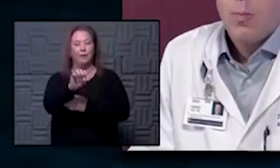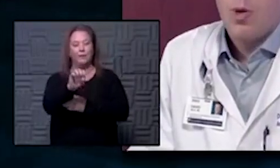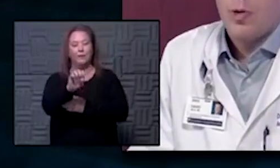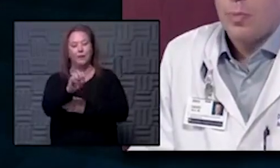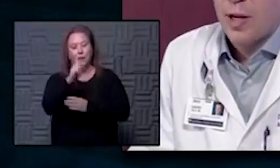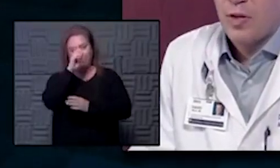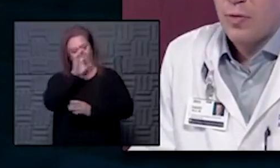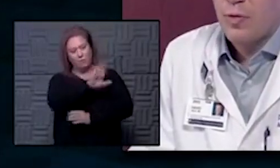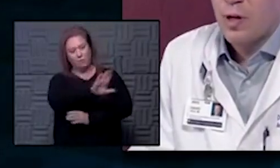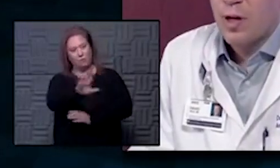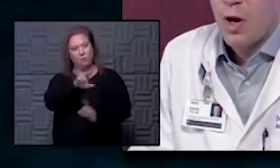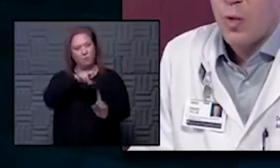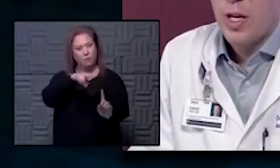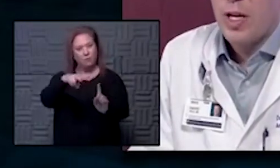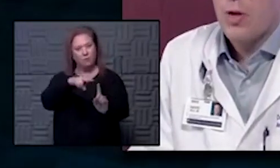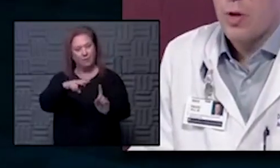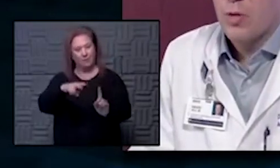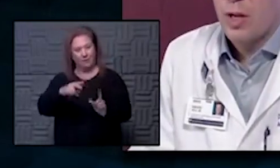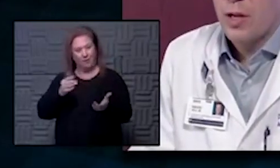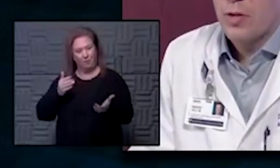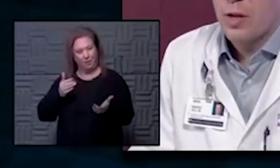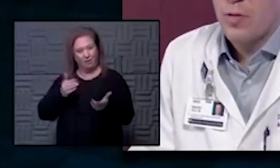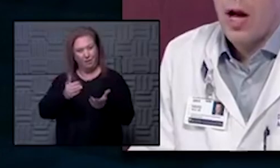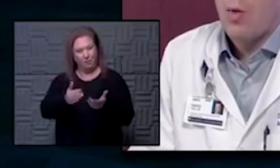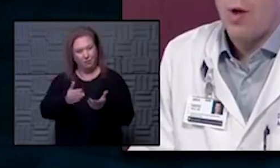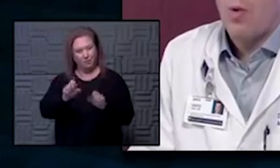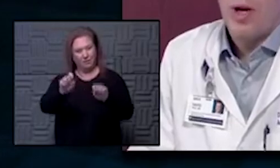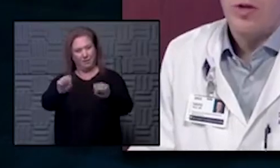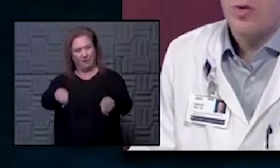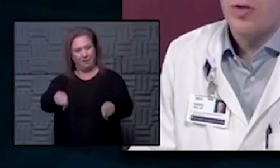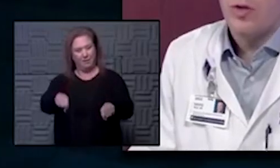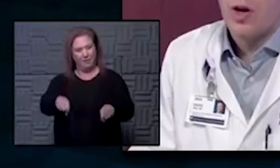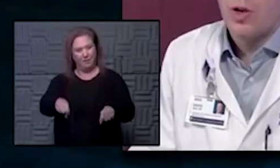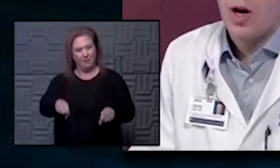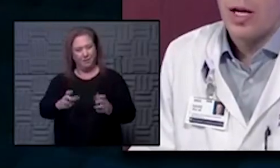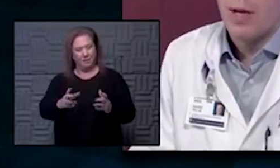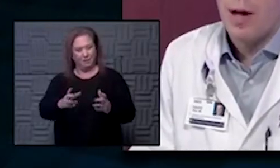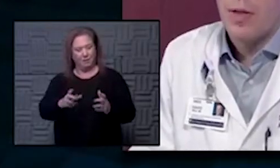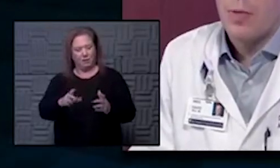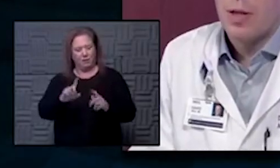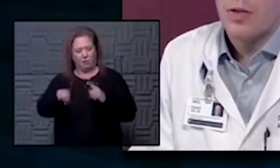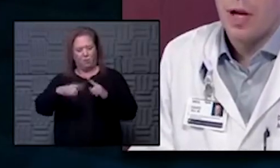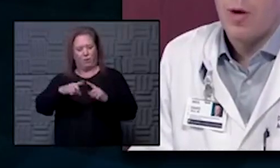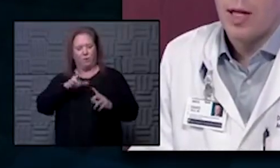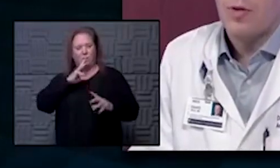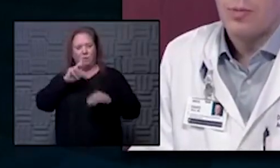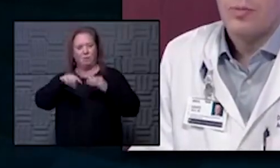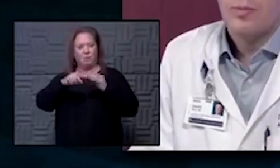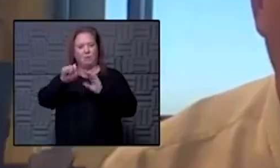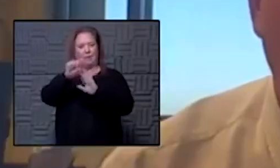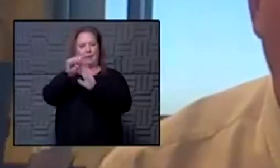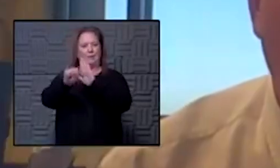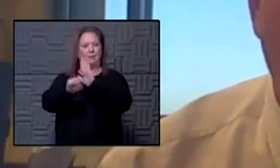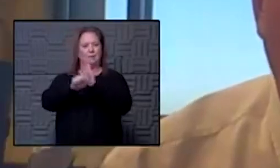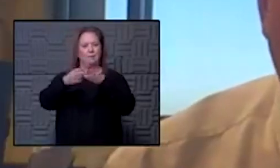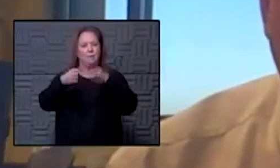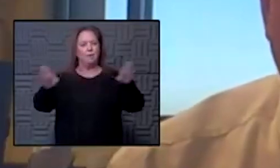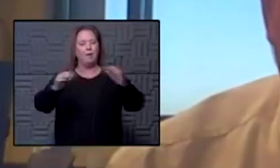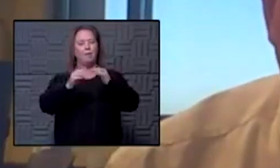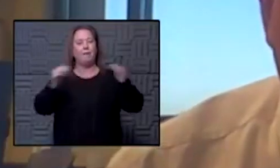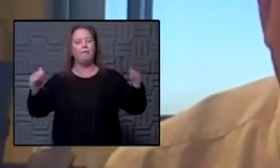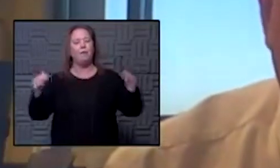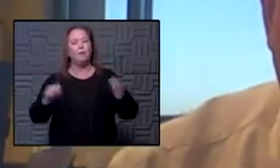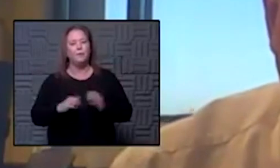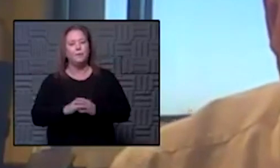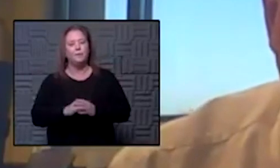From your perspective are we near those things and if not what point do we start talking about them at the statewide level? Well